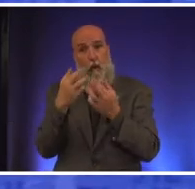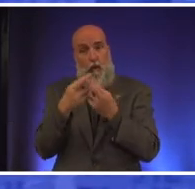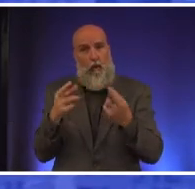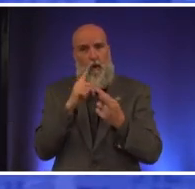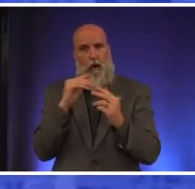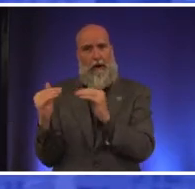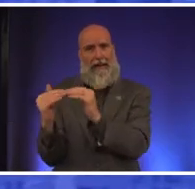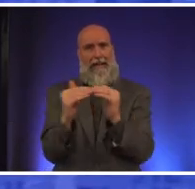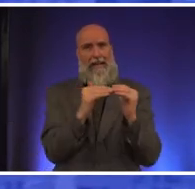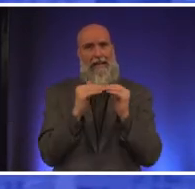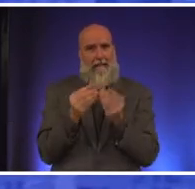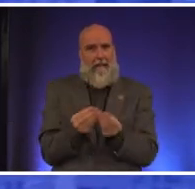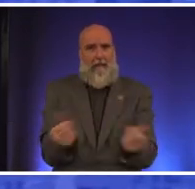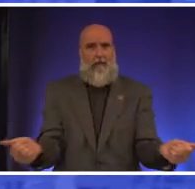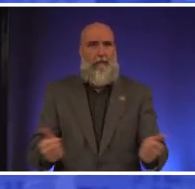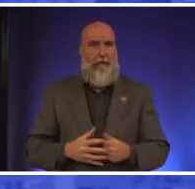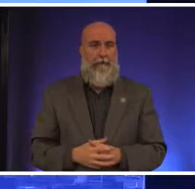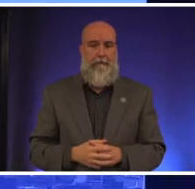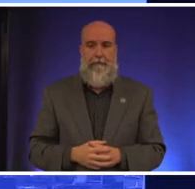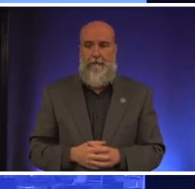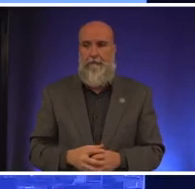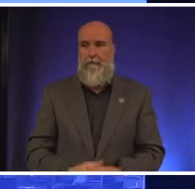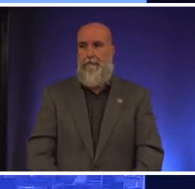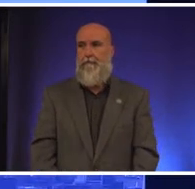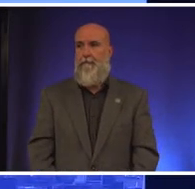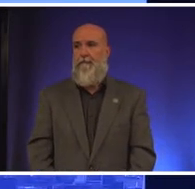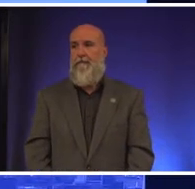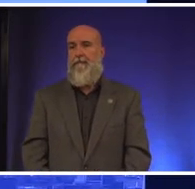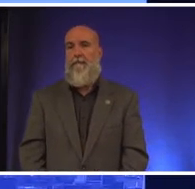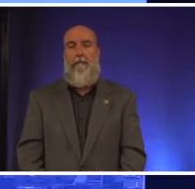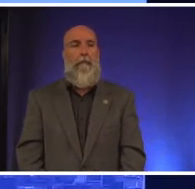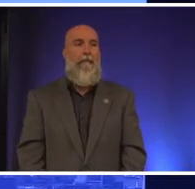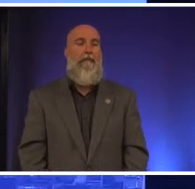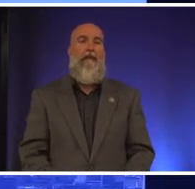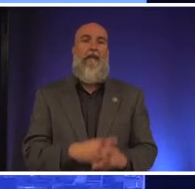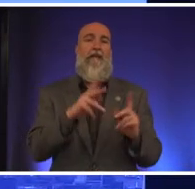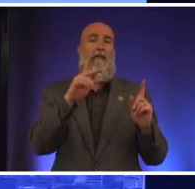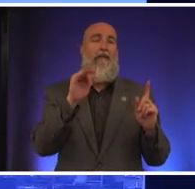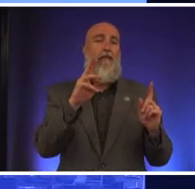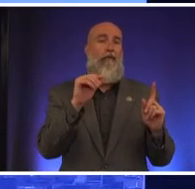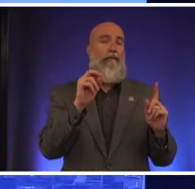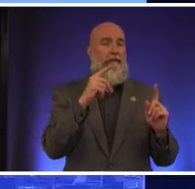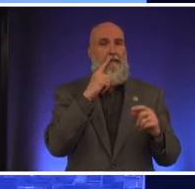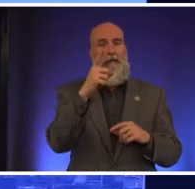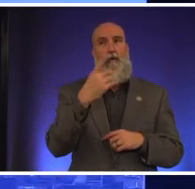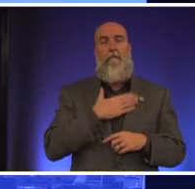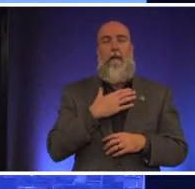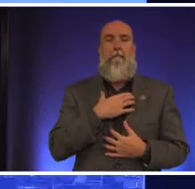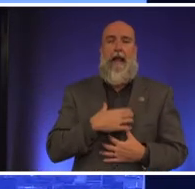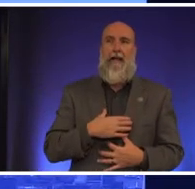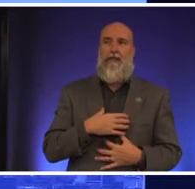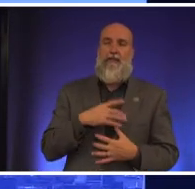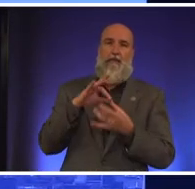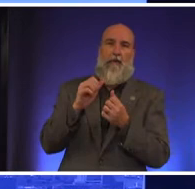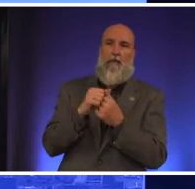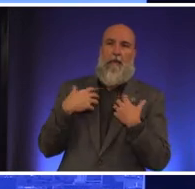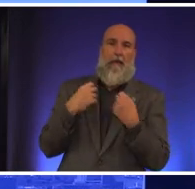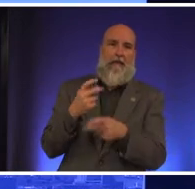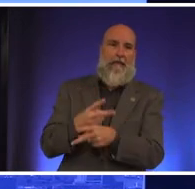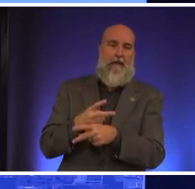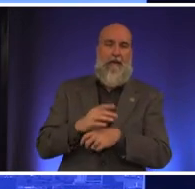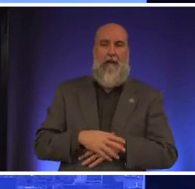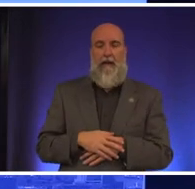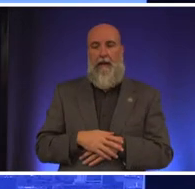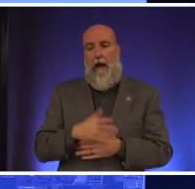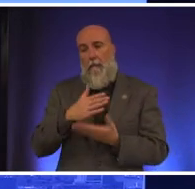evenly distributed this happens to be one of the passions of mine which is health care and part of that is because uh it's